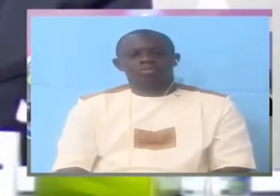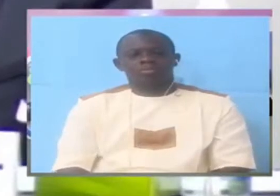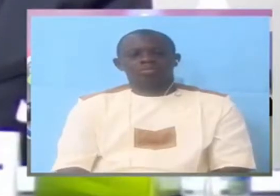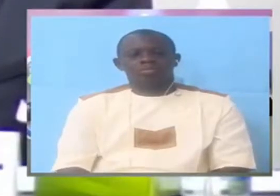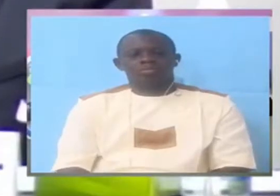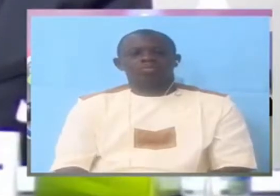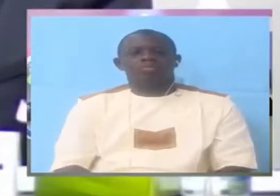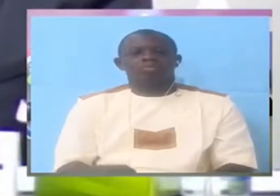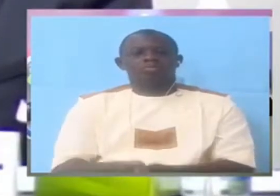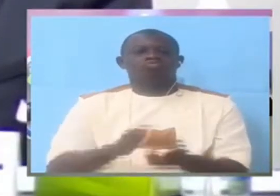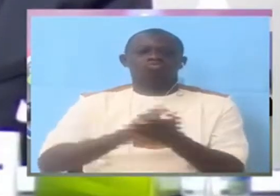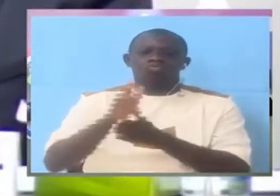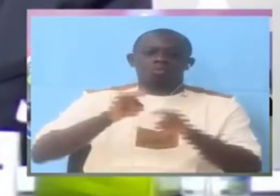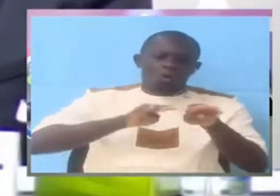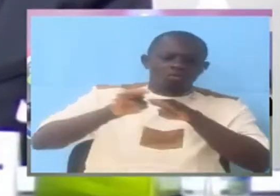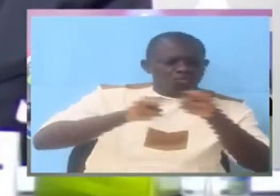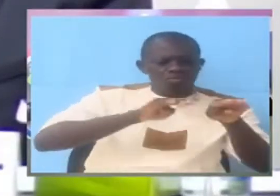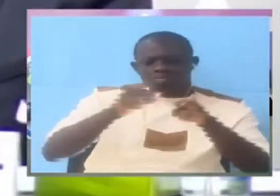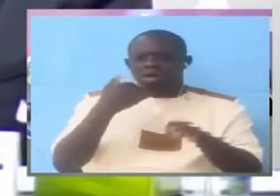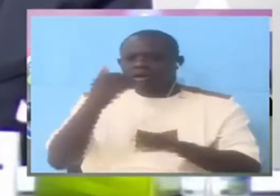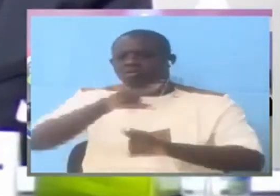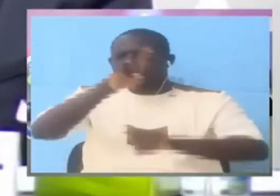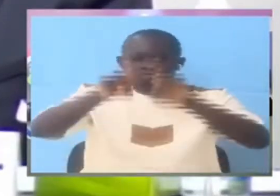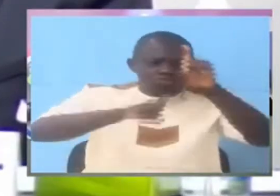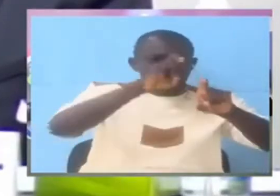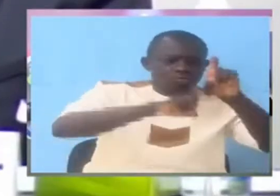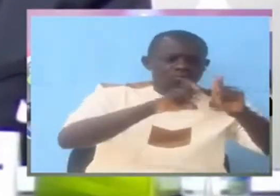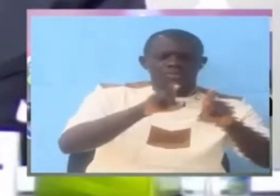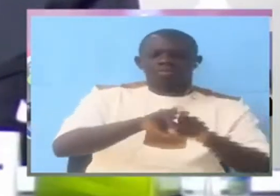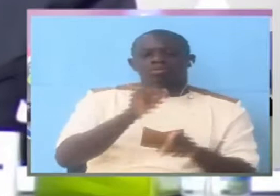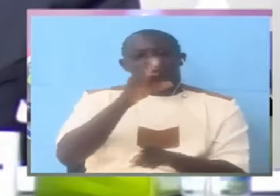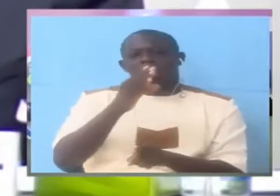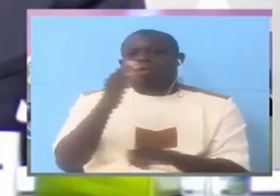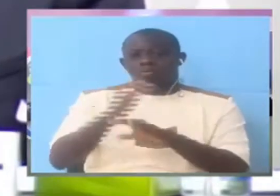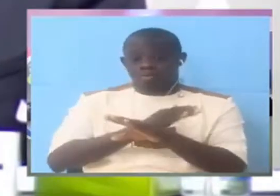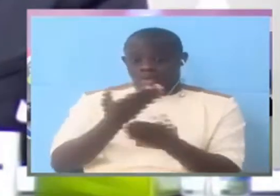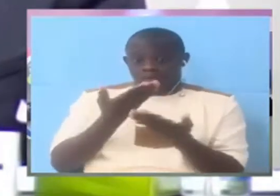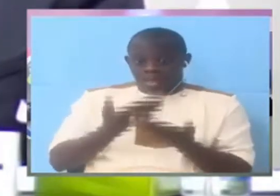Through the movements, when I asked what's going on, they said there is a demonstration going on.